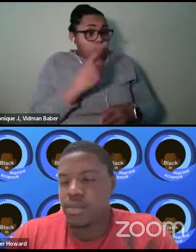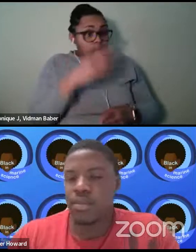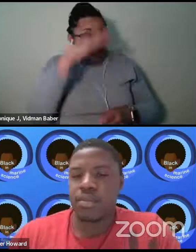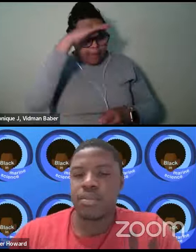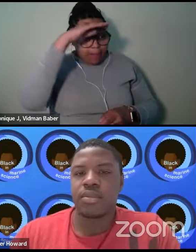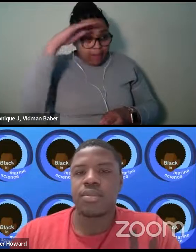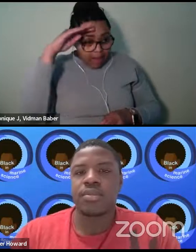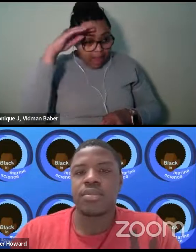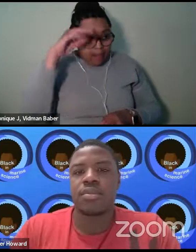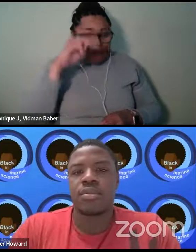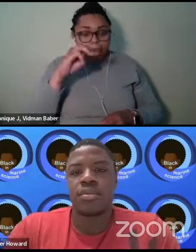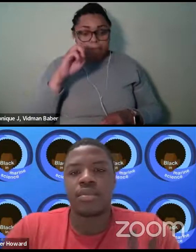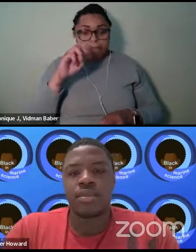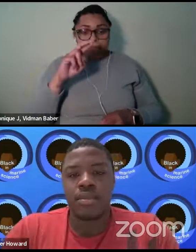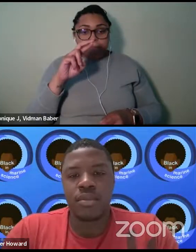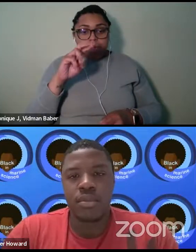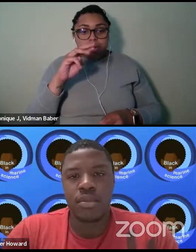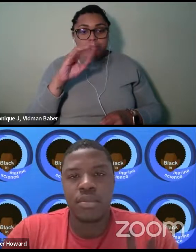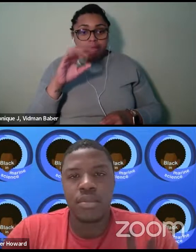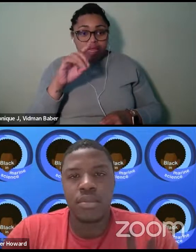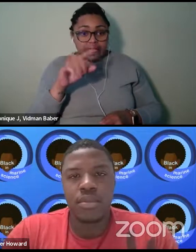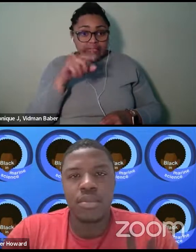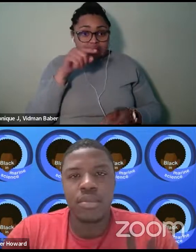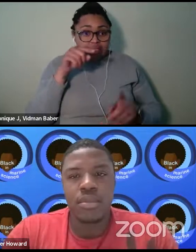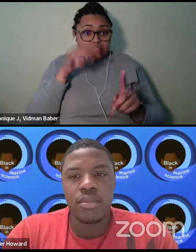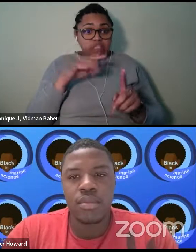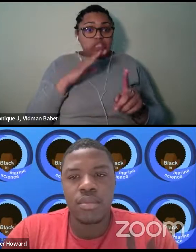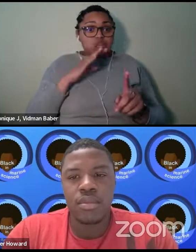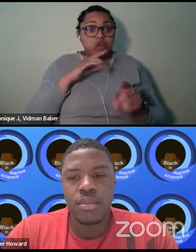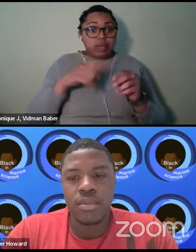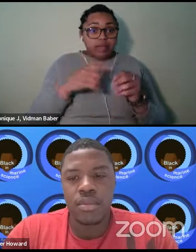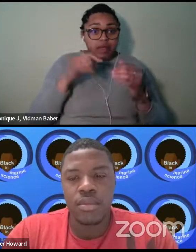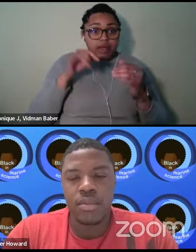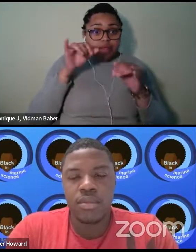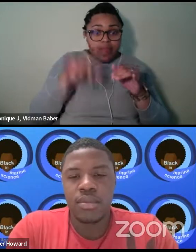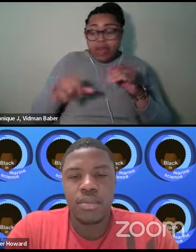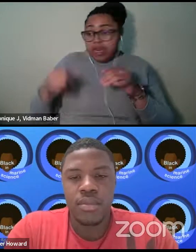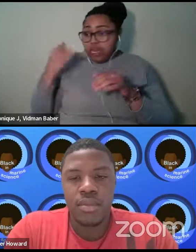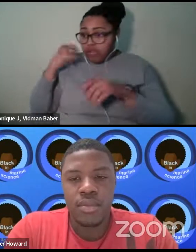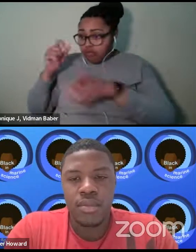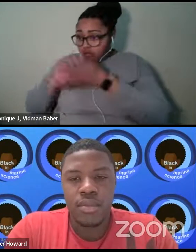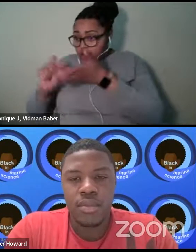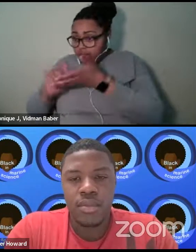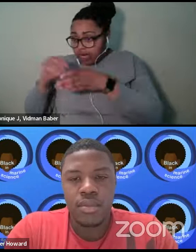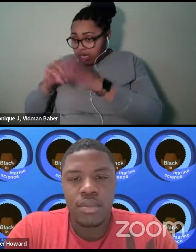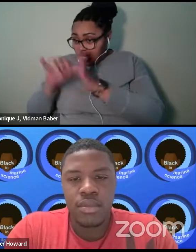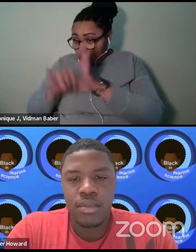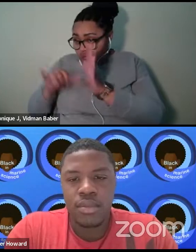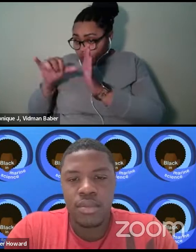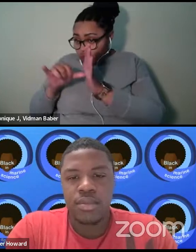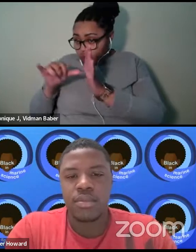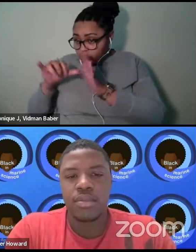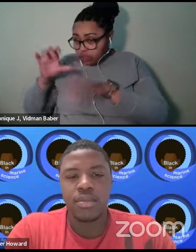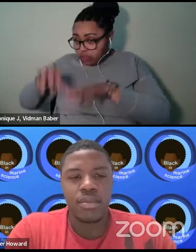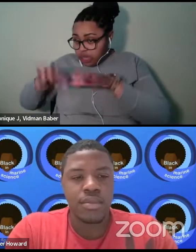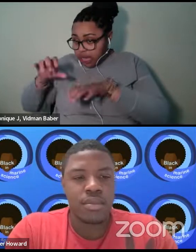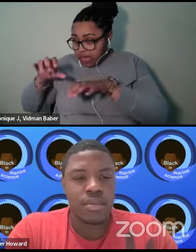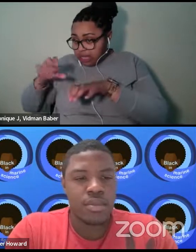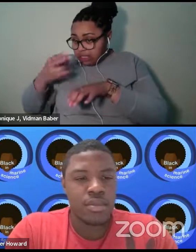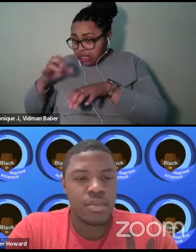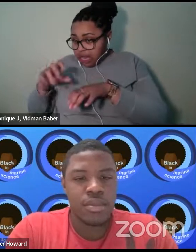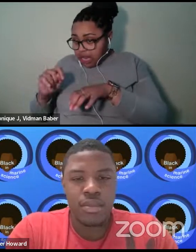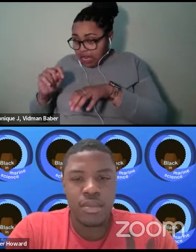about today. Um, so yeah, if you write it in the YouTube chat, the first one that puts one of them in there, um,